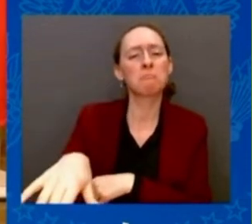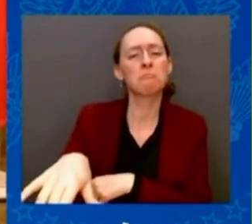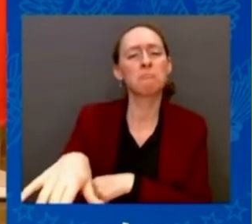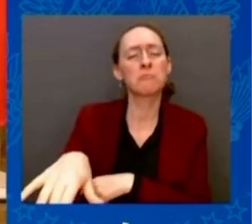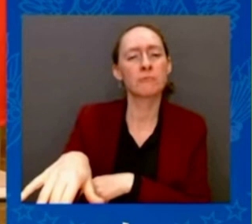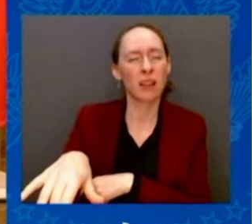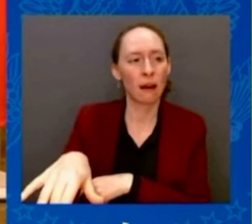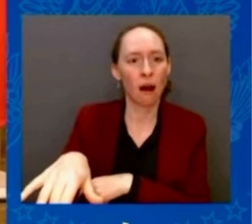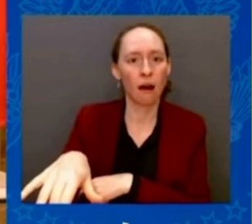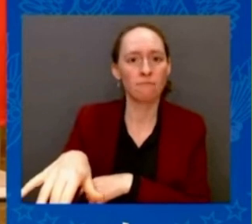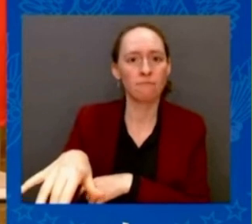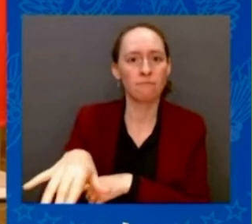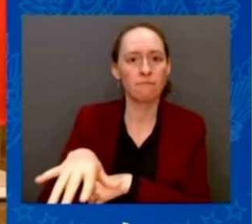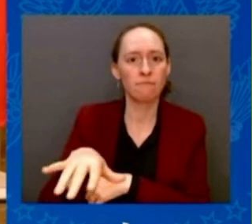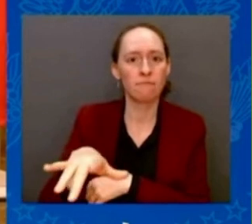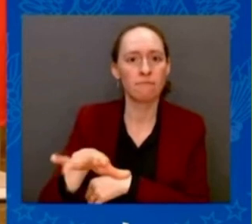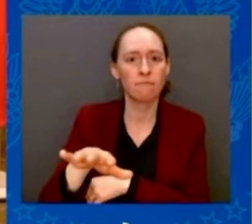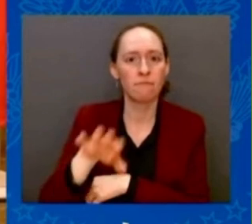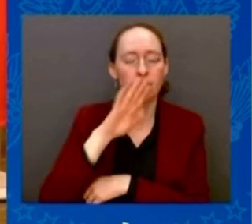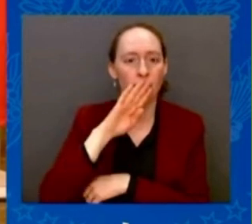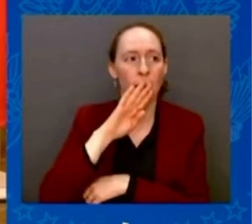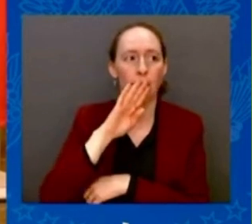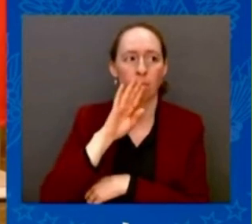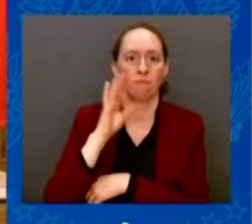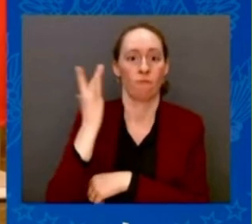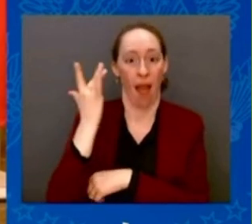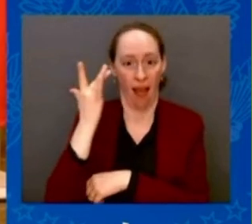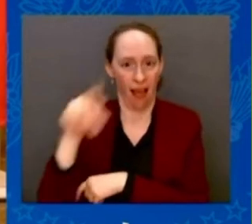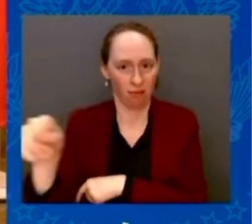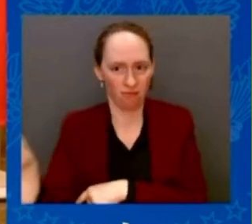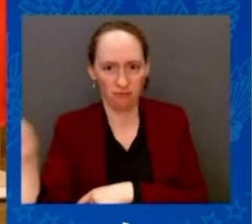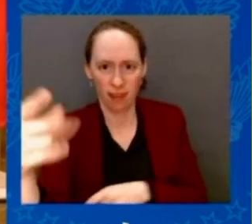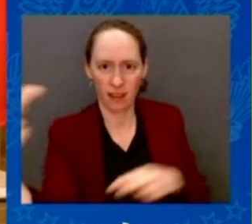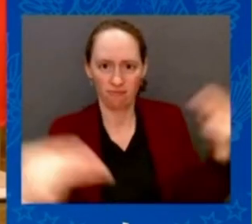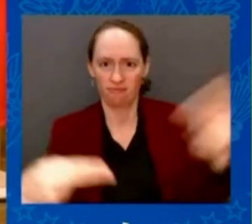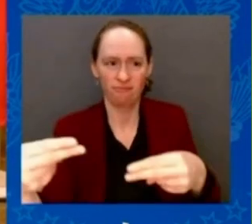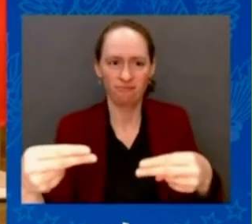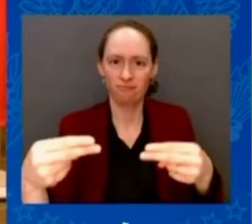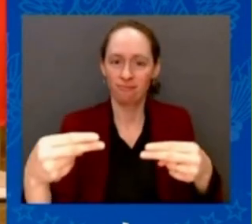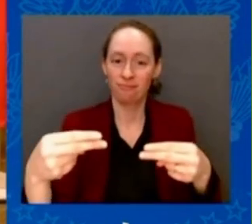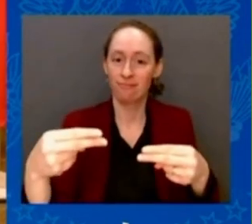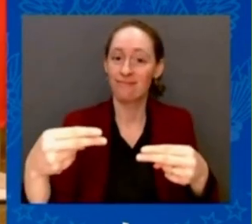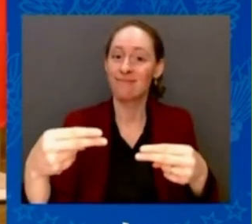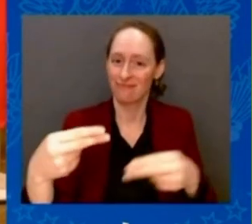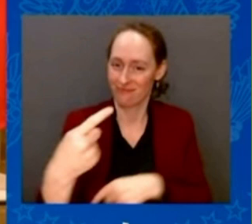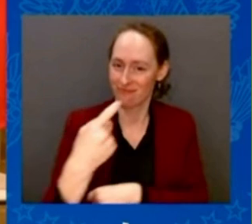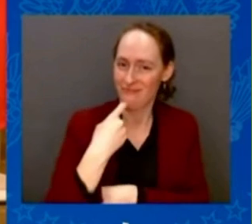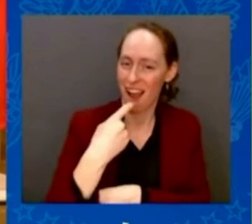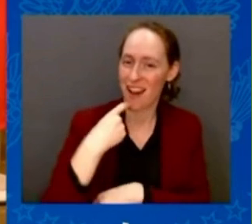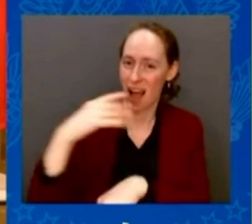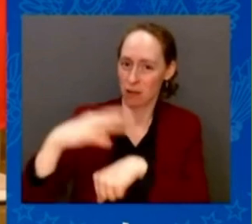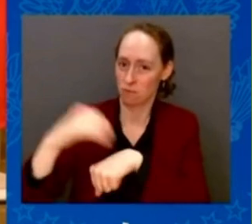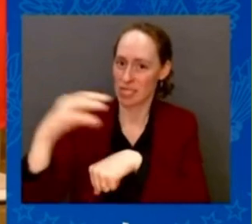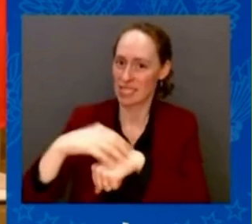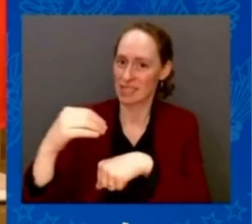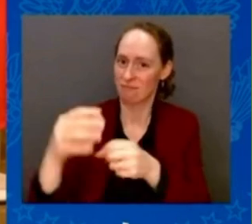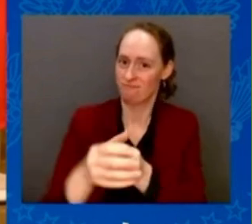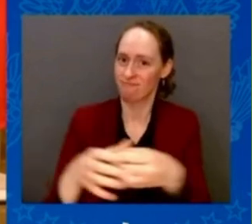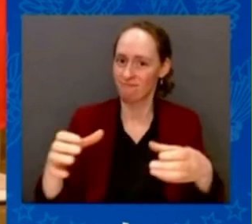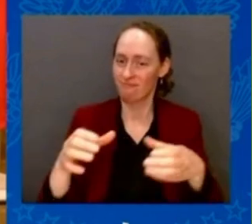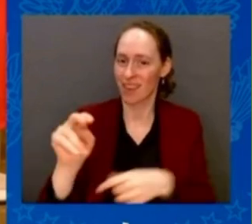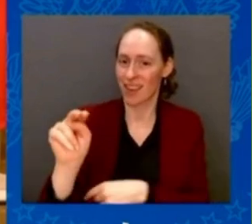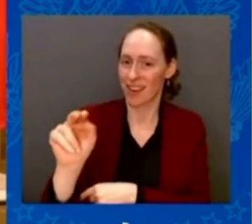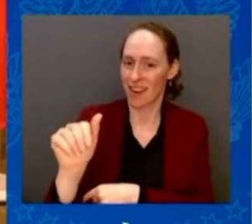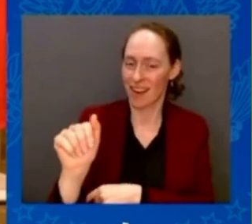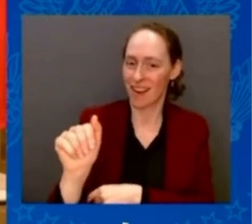And I say to my fellow presidents that I'm honored to be with you here. And so many strong NATO